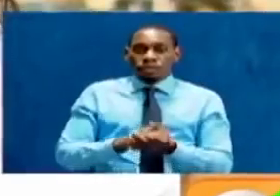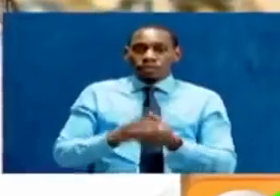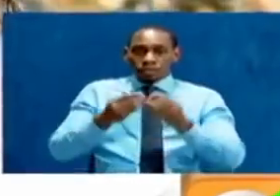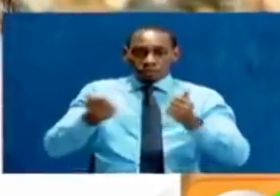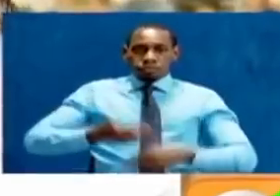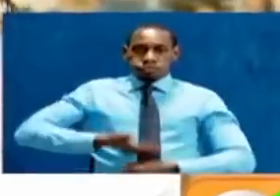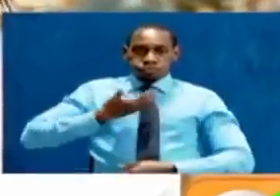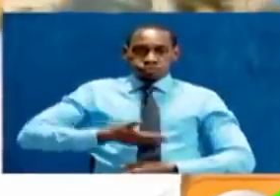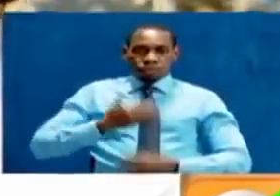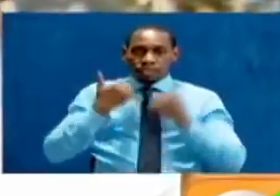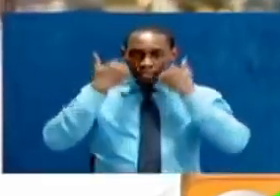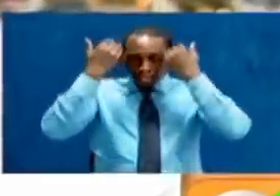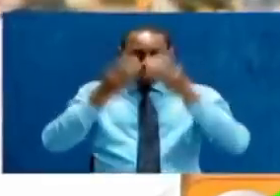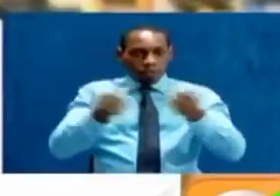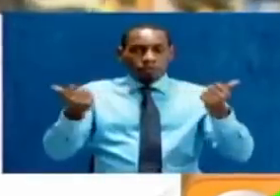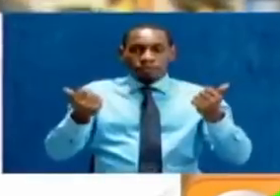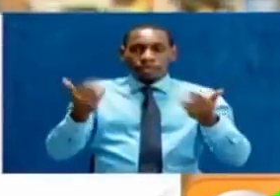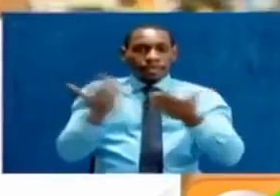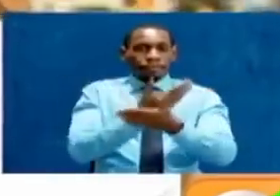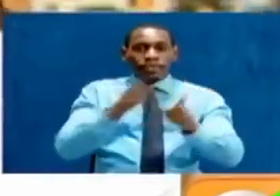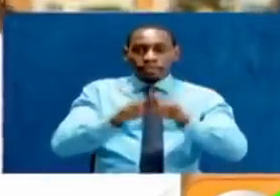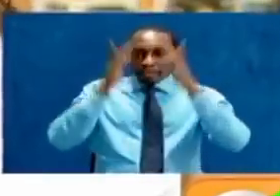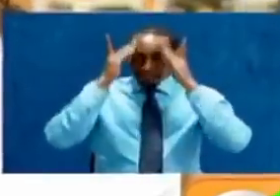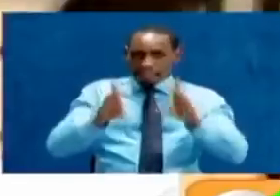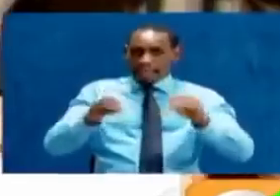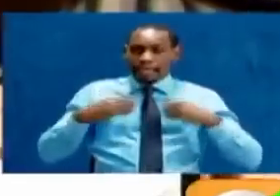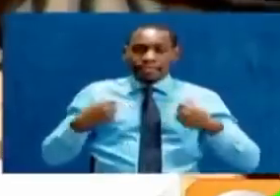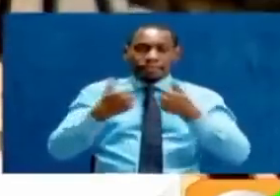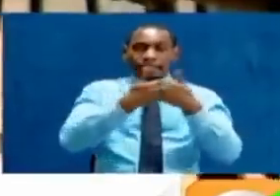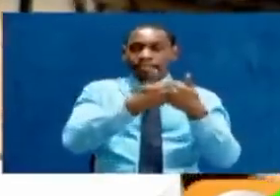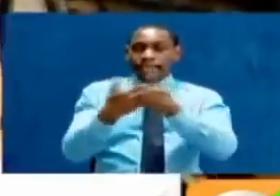And I decided to take the challenge.